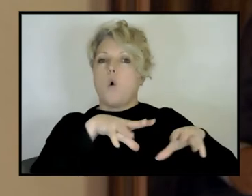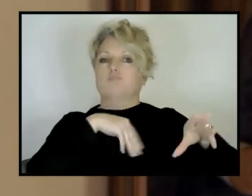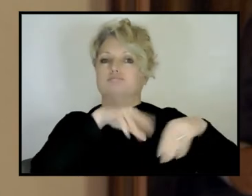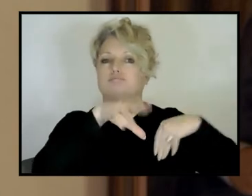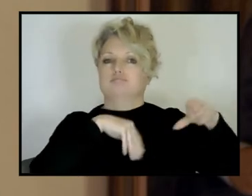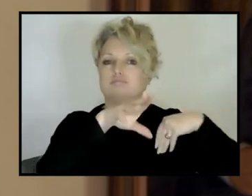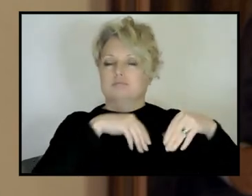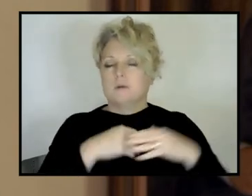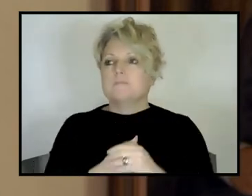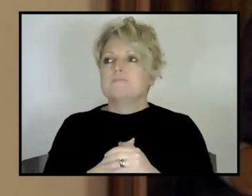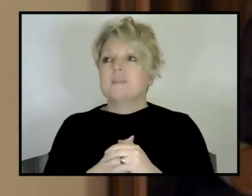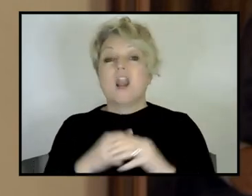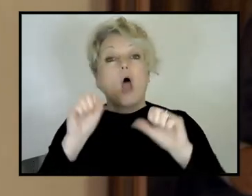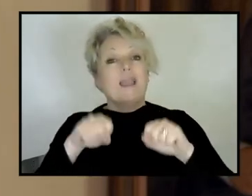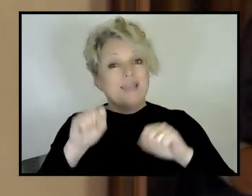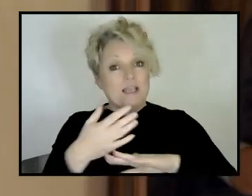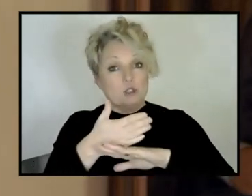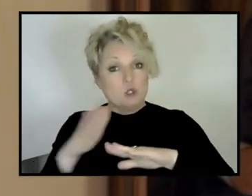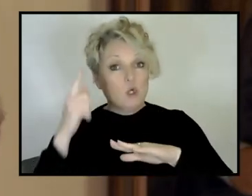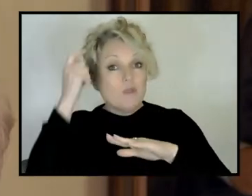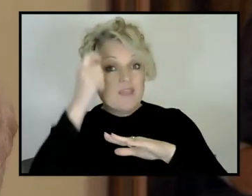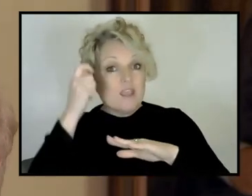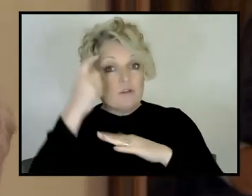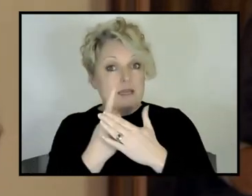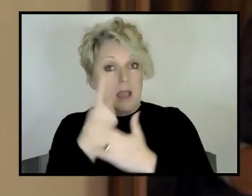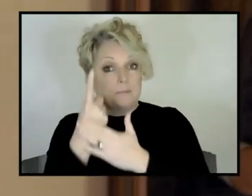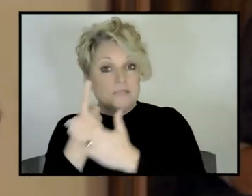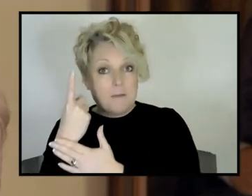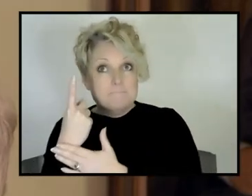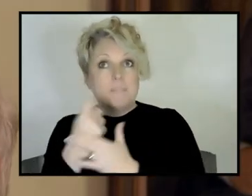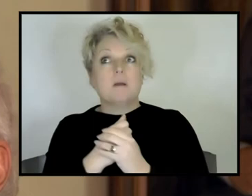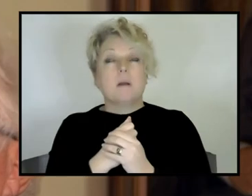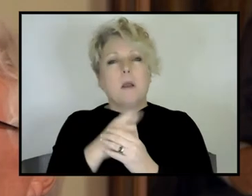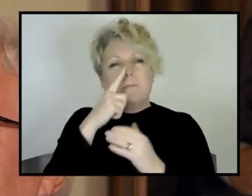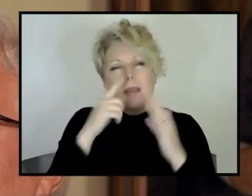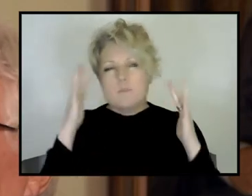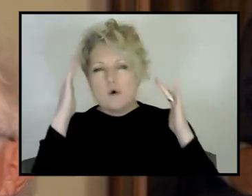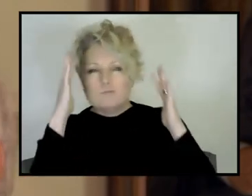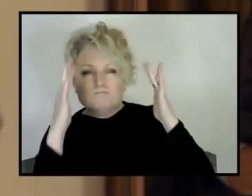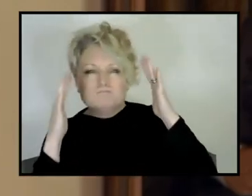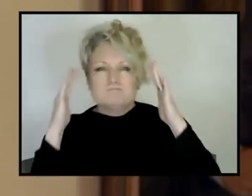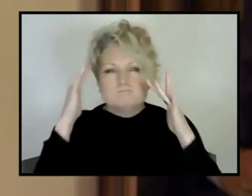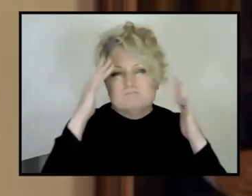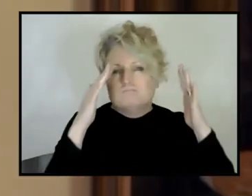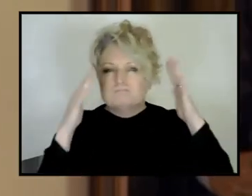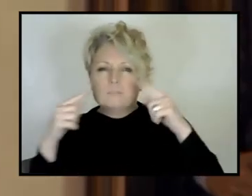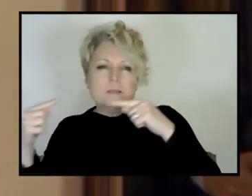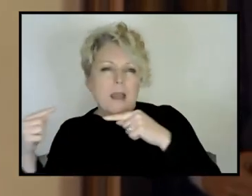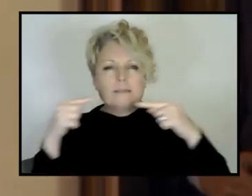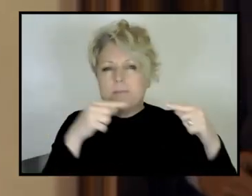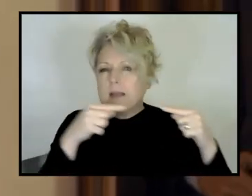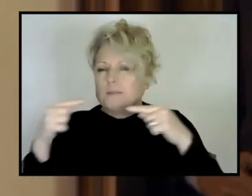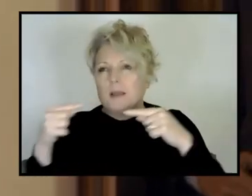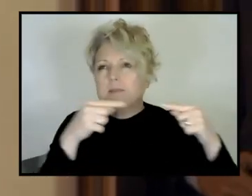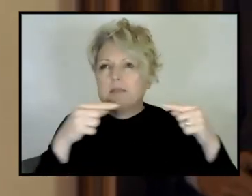each time, but the new theory comes up. I think, um, some of the, uh, the, way the resistance to climate change,